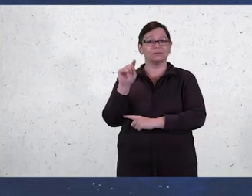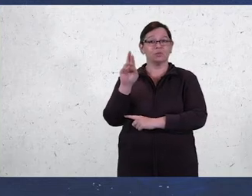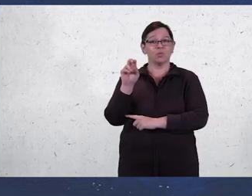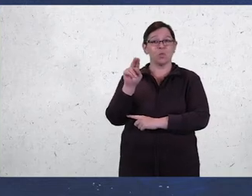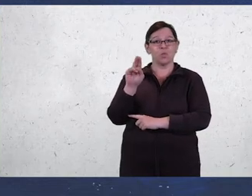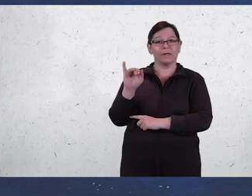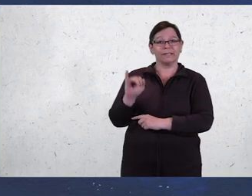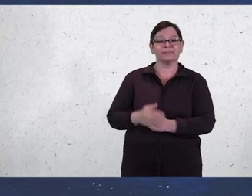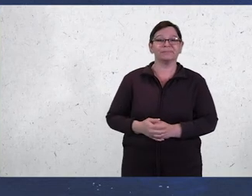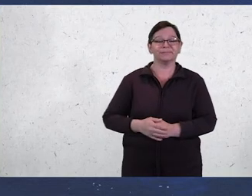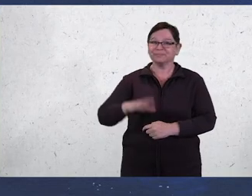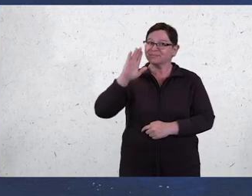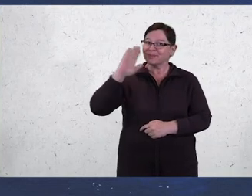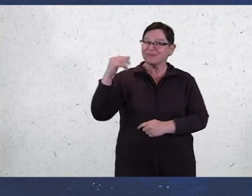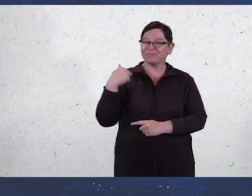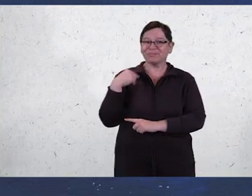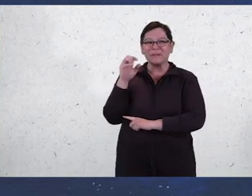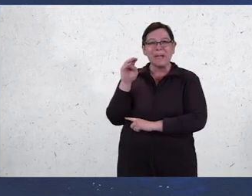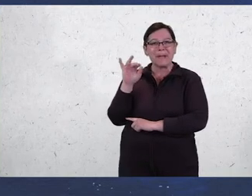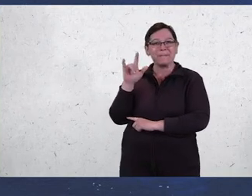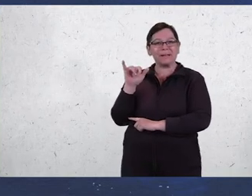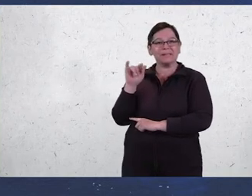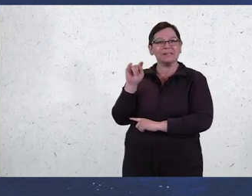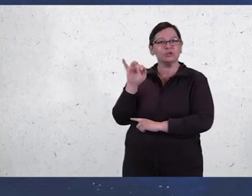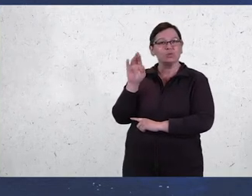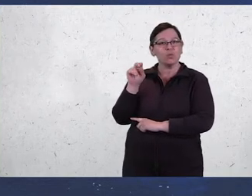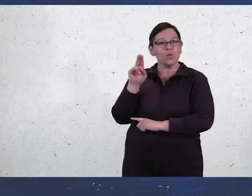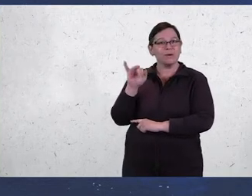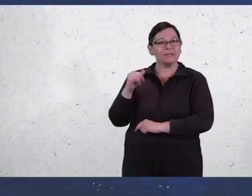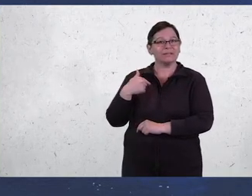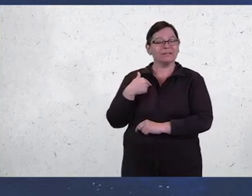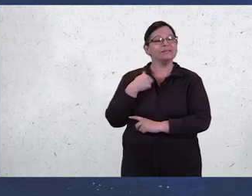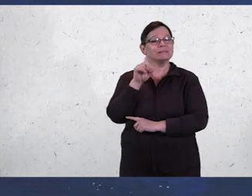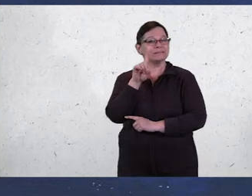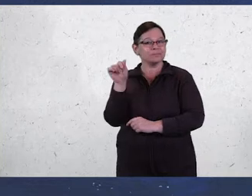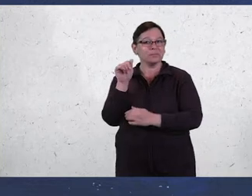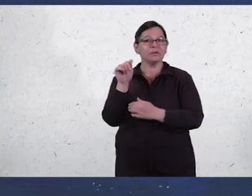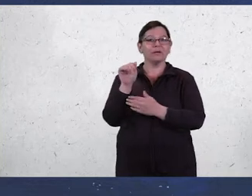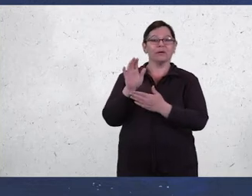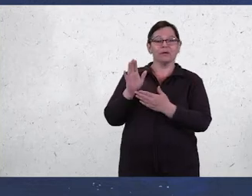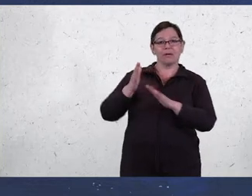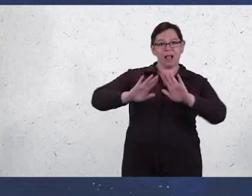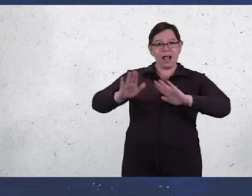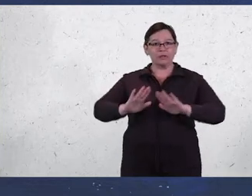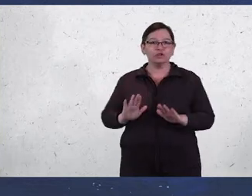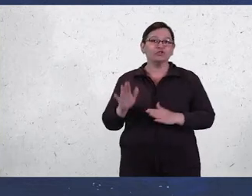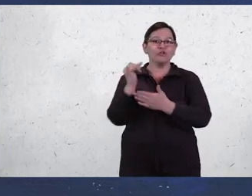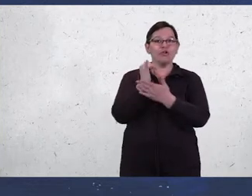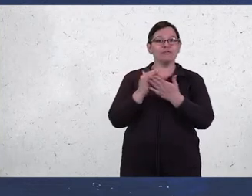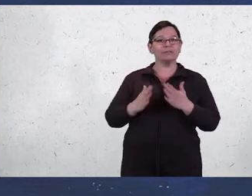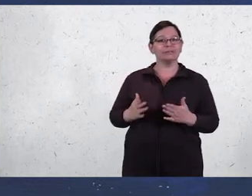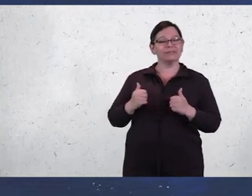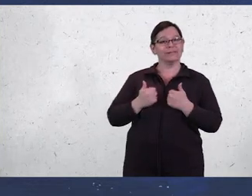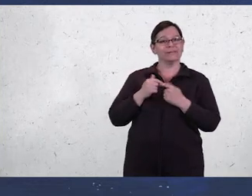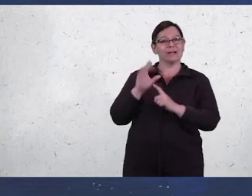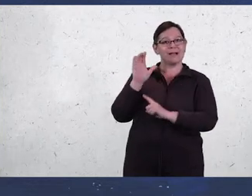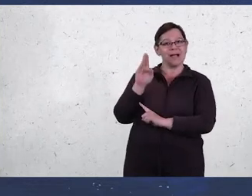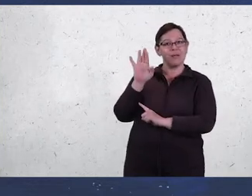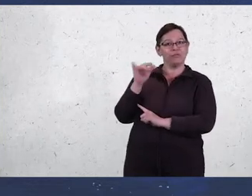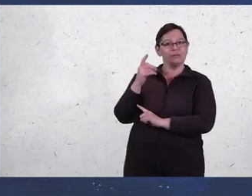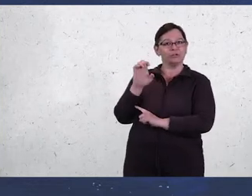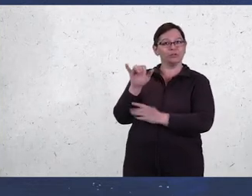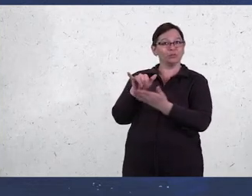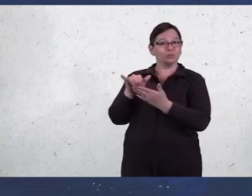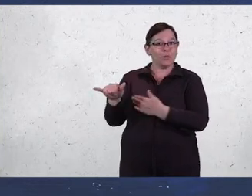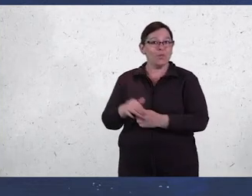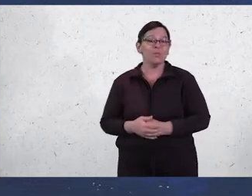Hi, my name is Emily Taroni and I am a disabled collage artist living in Cambridge, New York. My work celebrates people